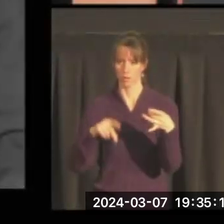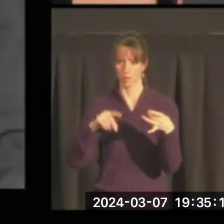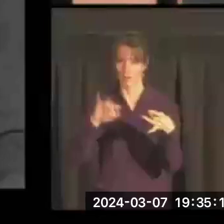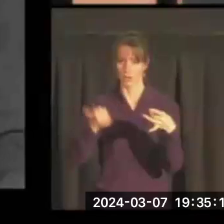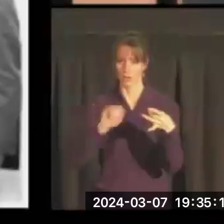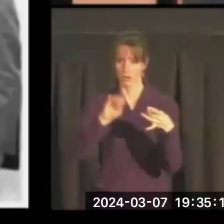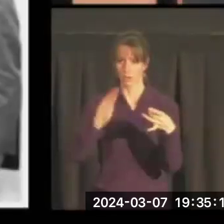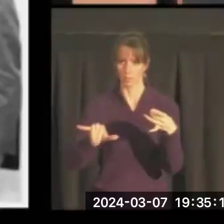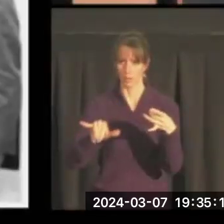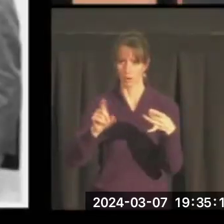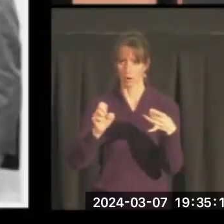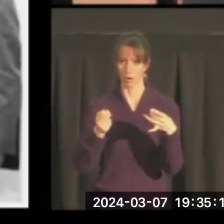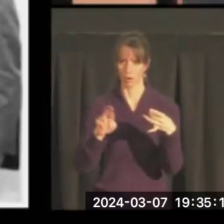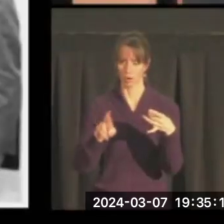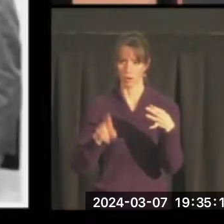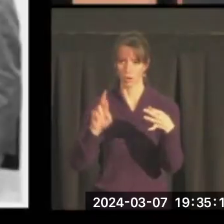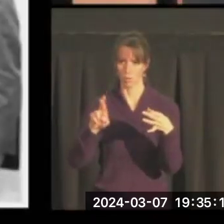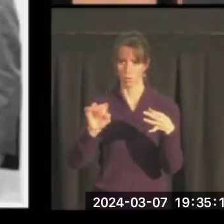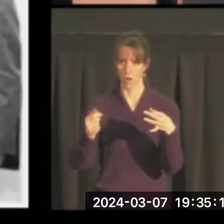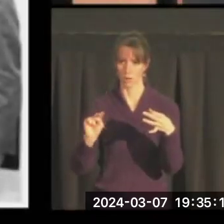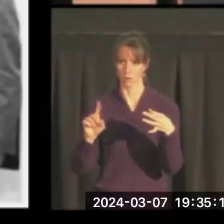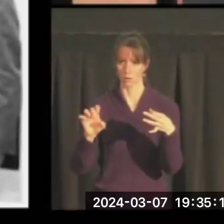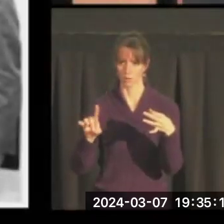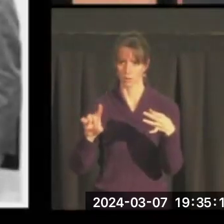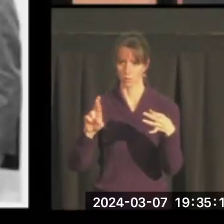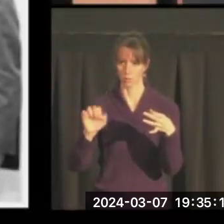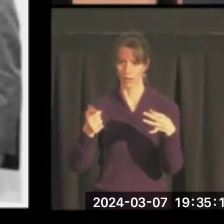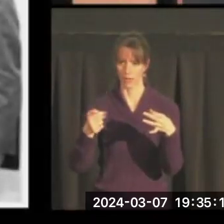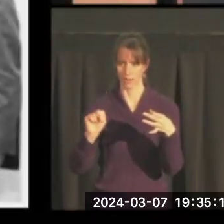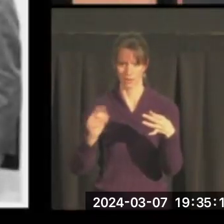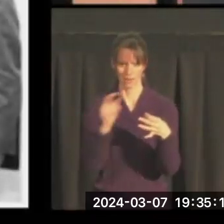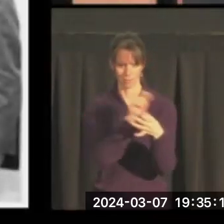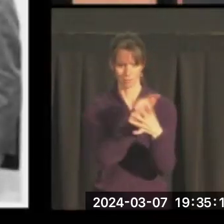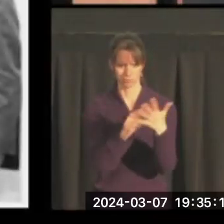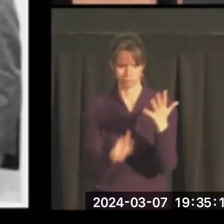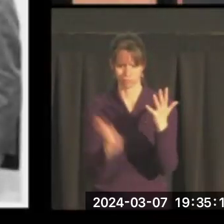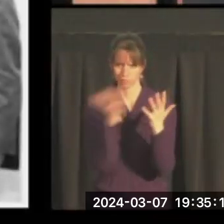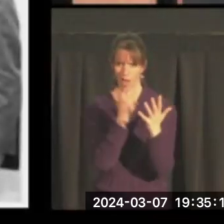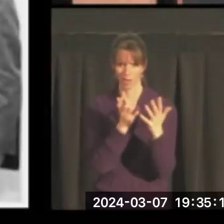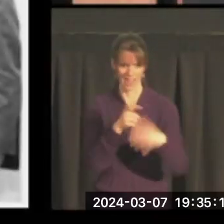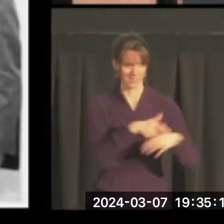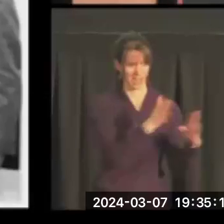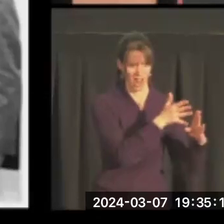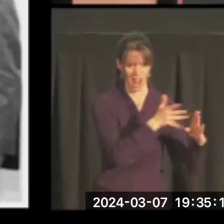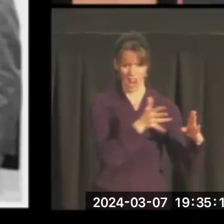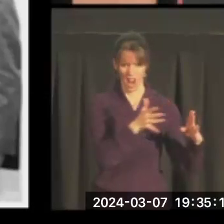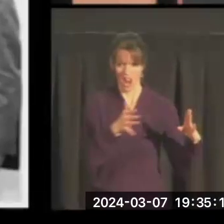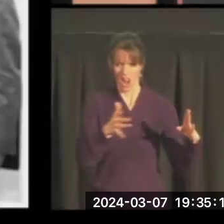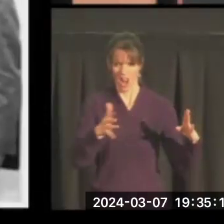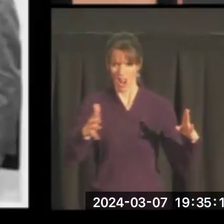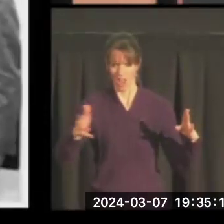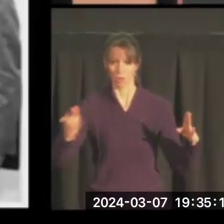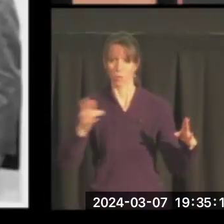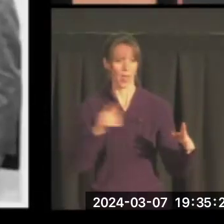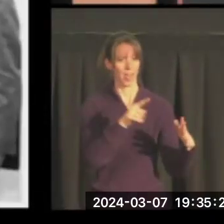Carter. Ronald Reagan. Reagan. And that's a span of time with highly